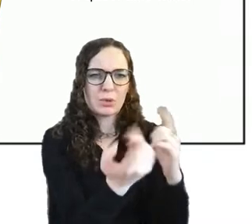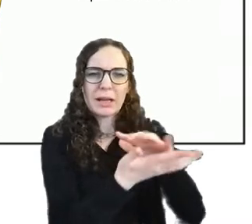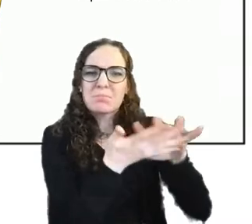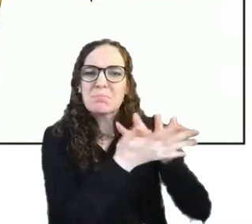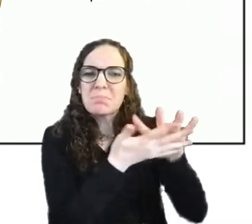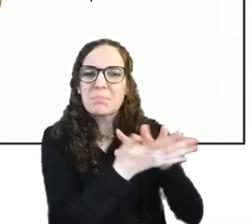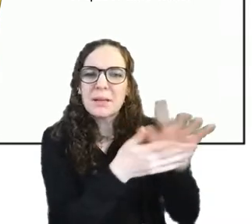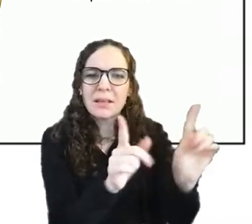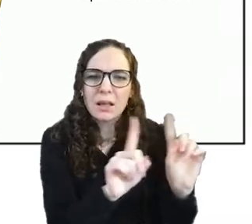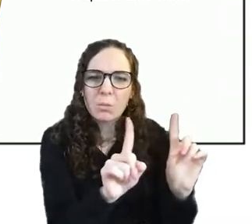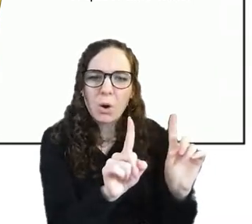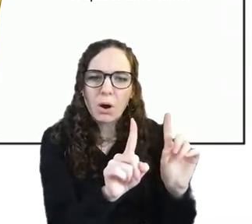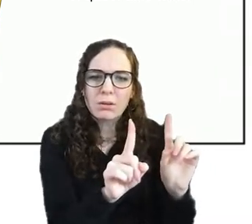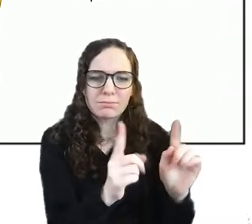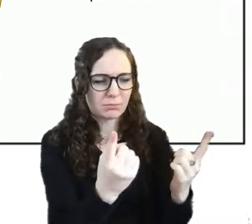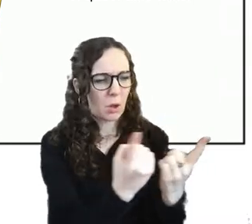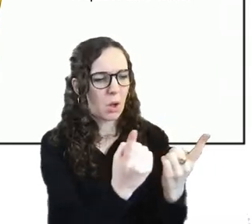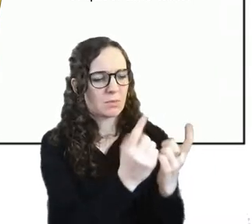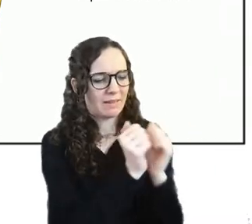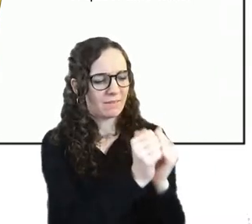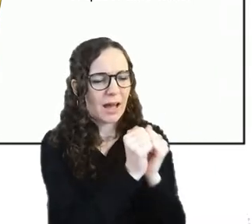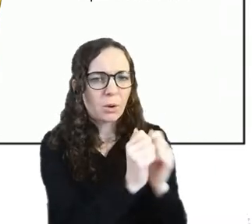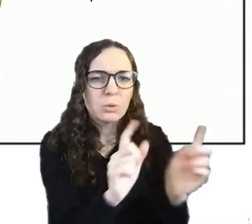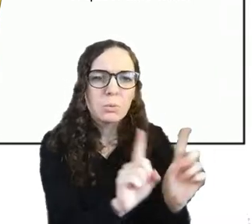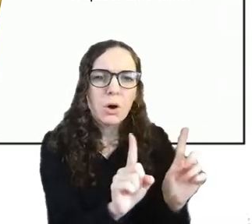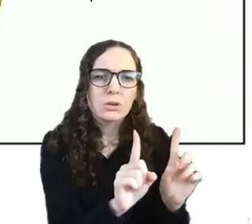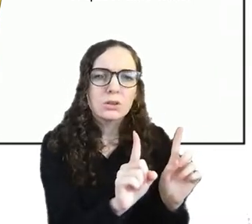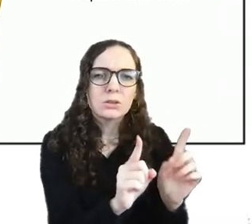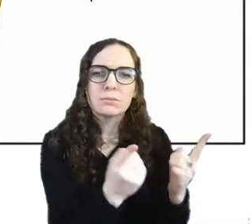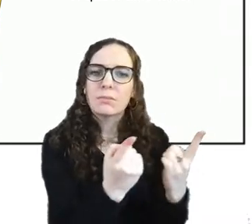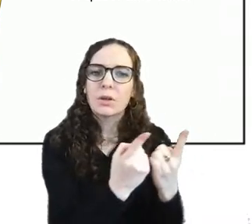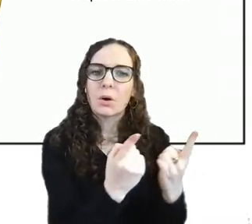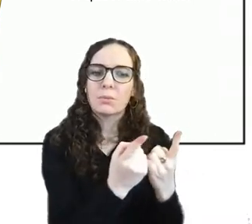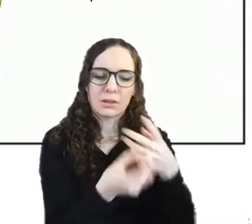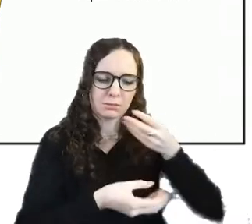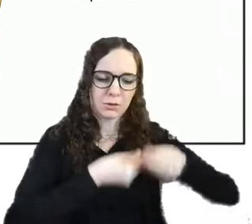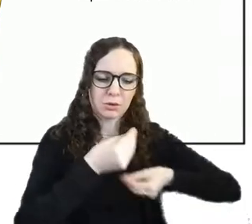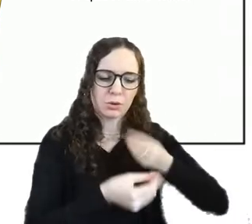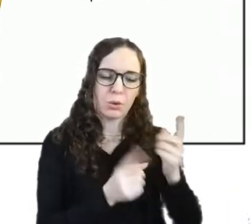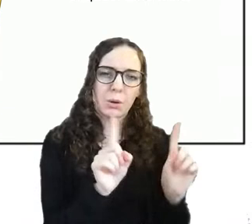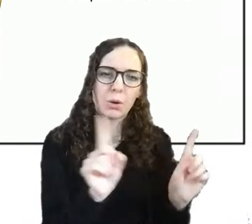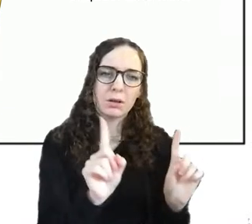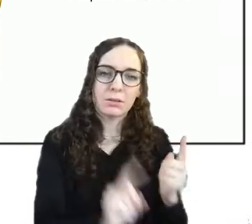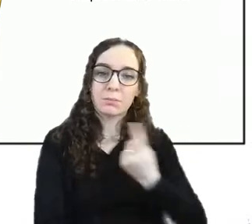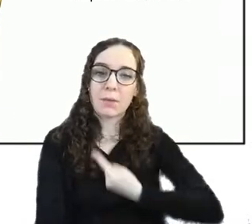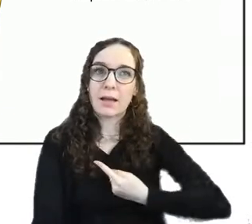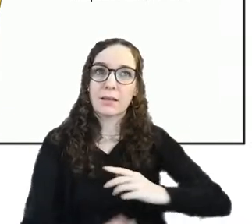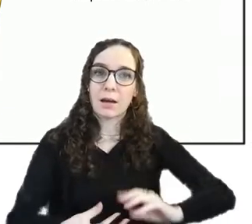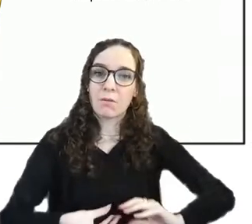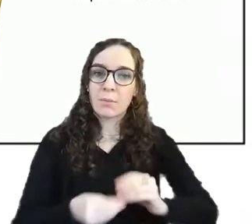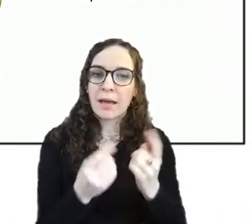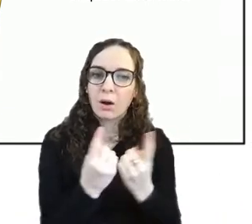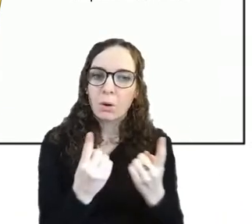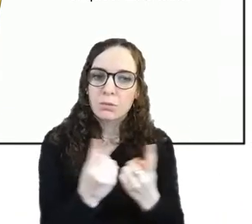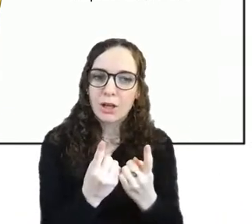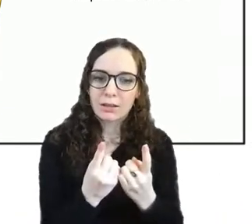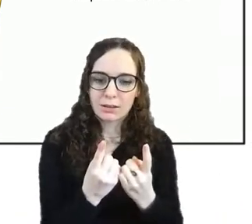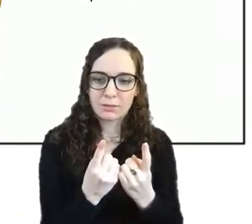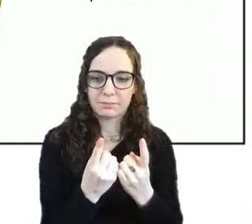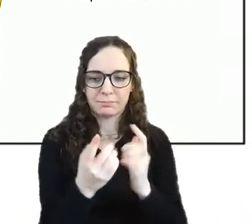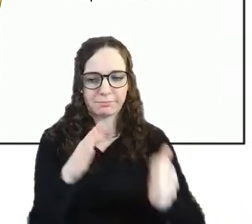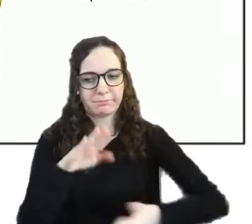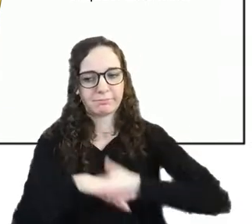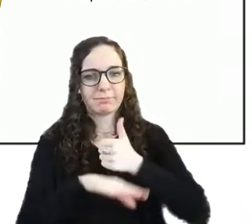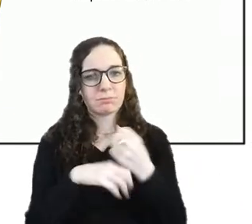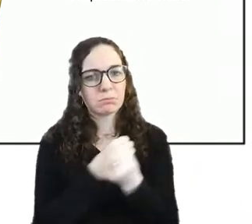their value their stories i make objects myself and i run lots of creative workshops making